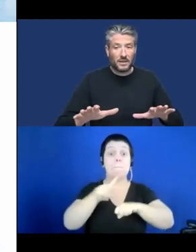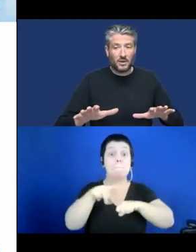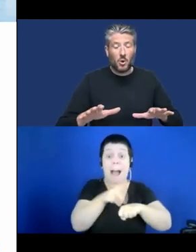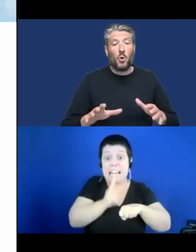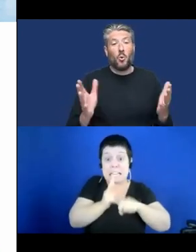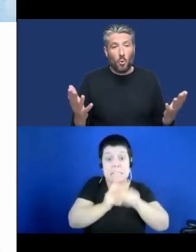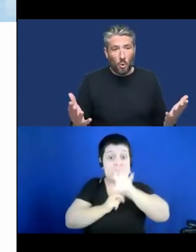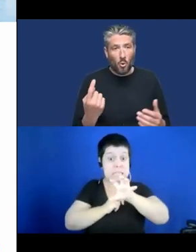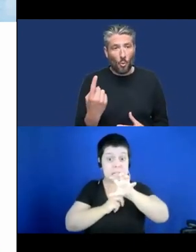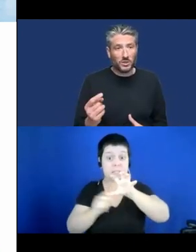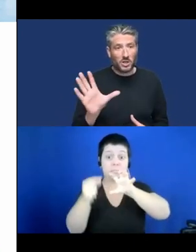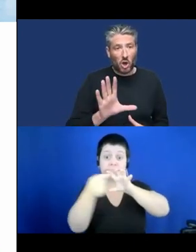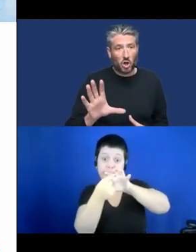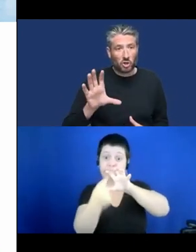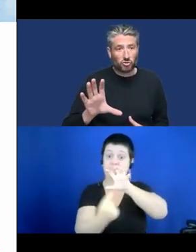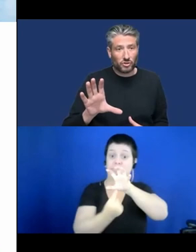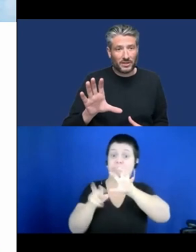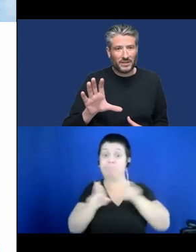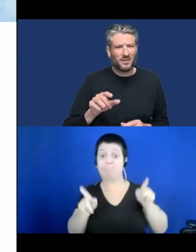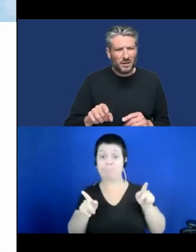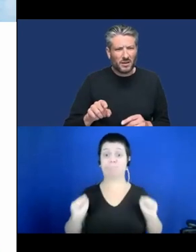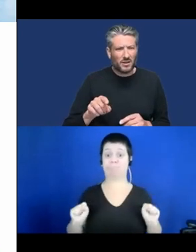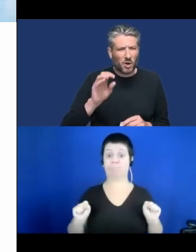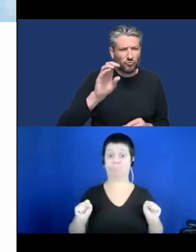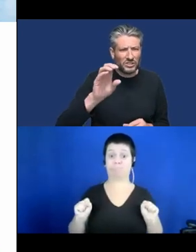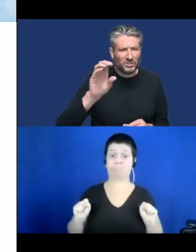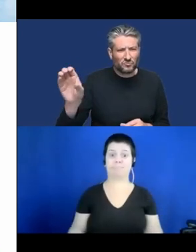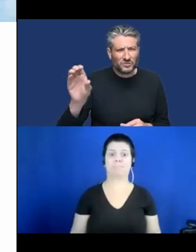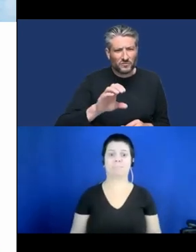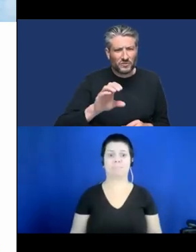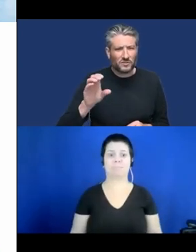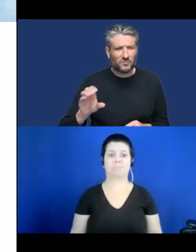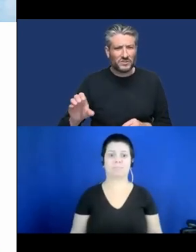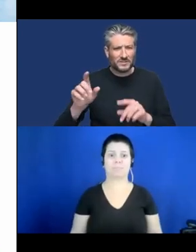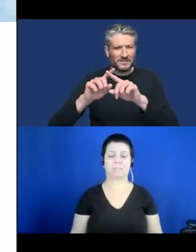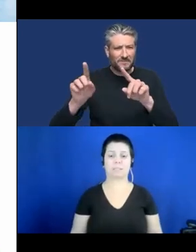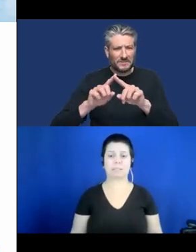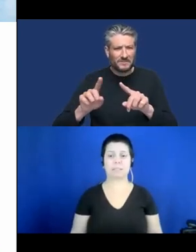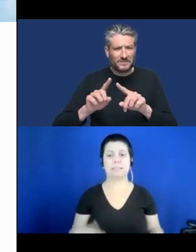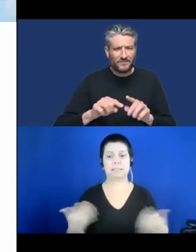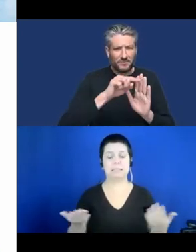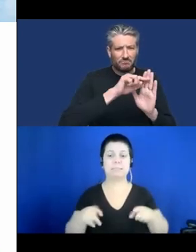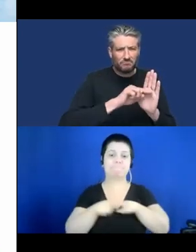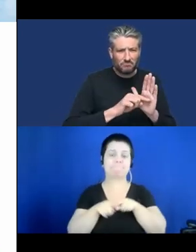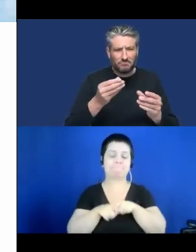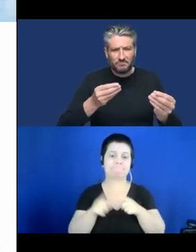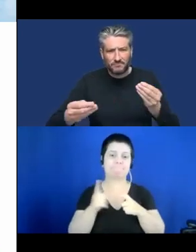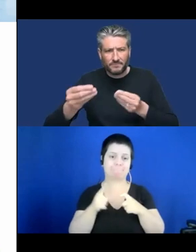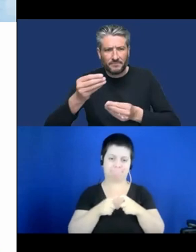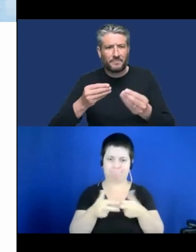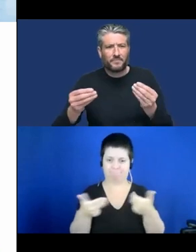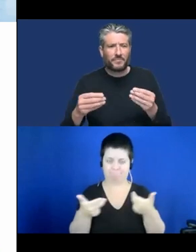For medical device products such as assistive technology in many countries it is